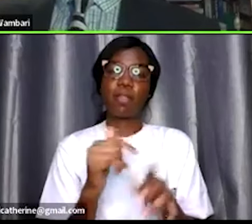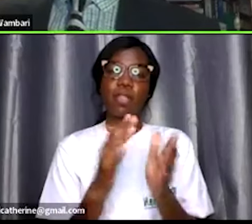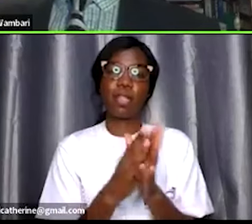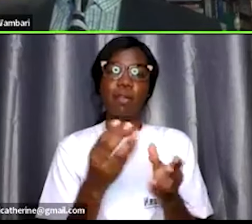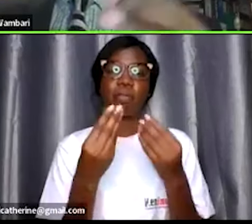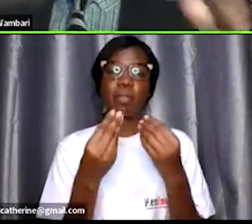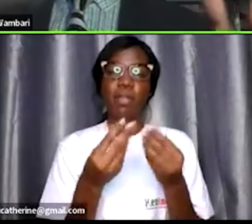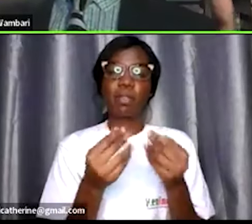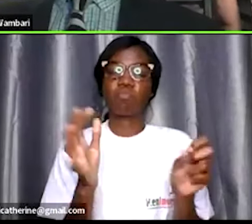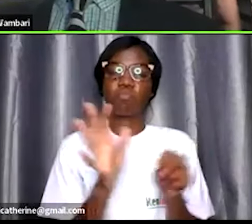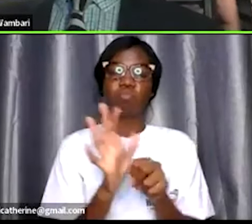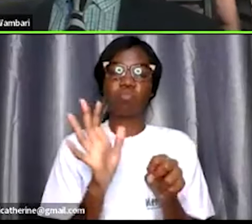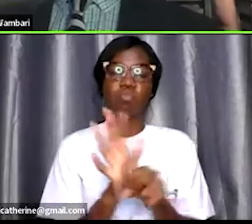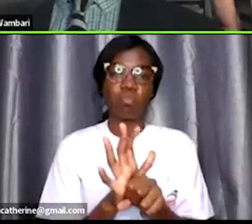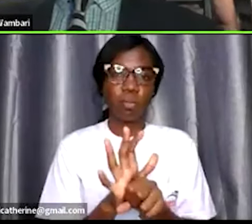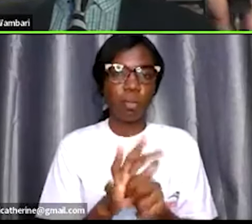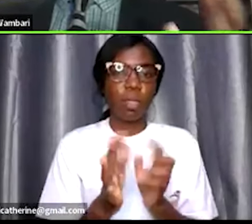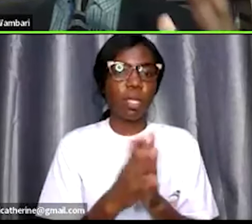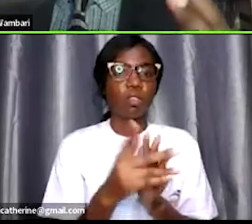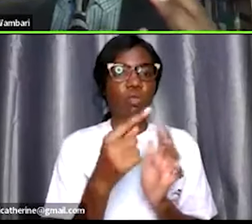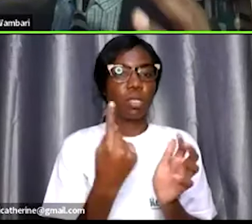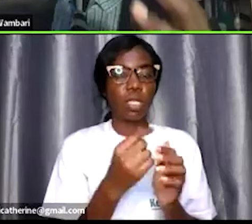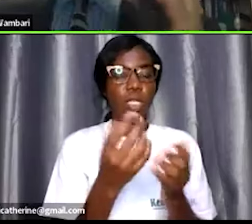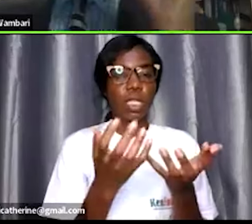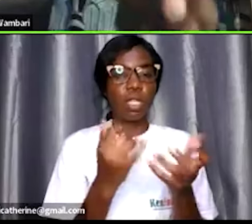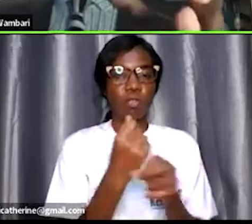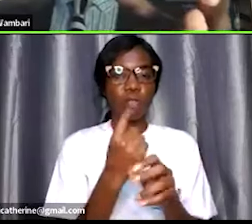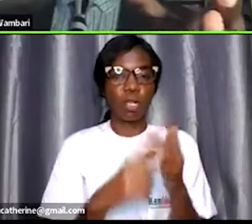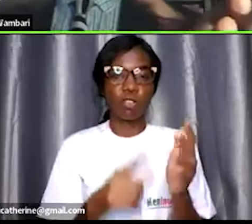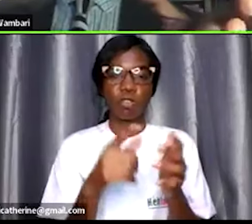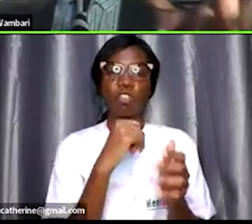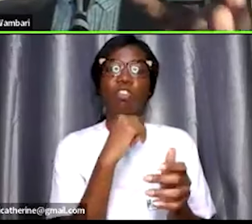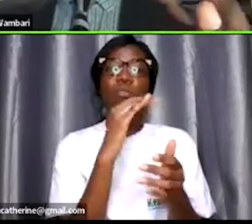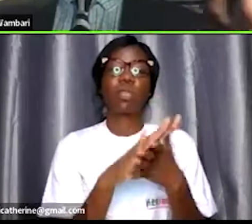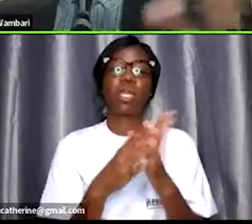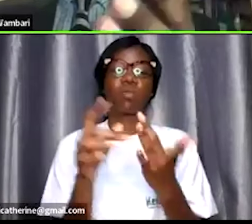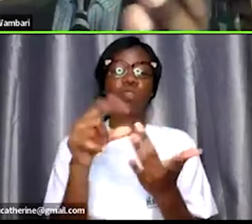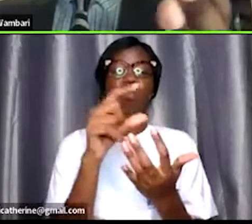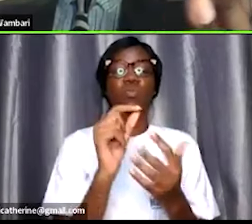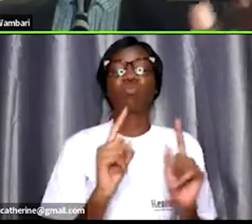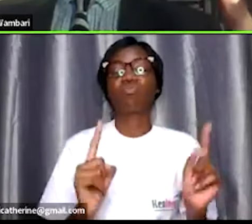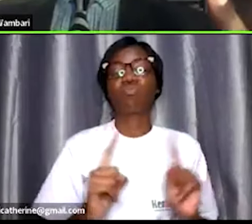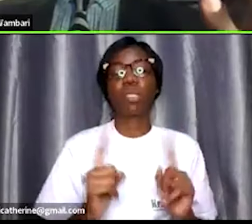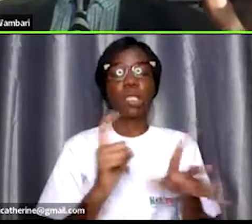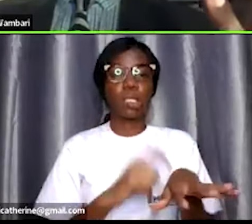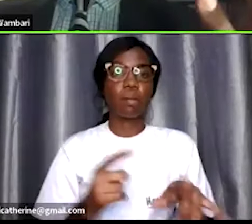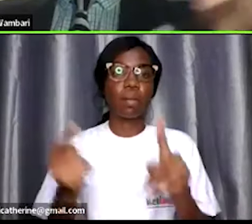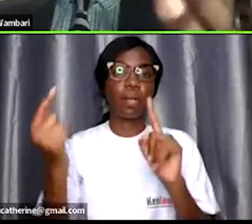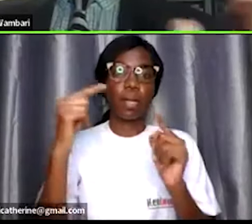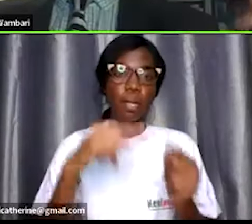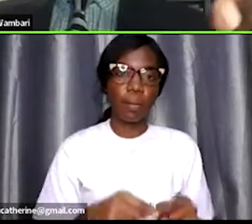and what you only need to do is do not become choosing when you come here for example uh